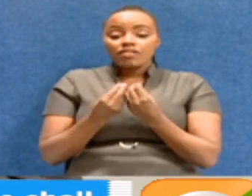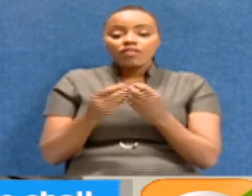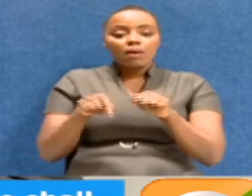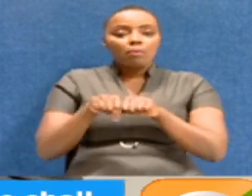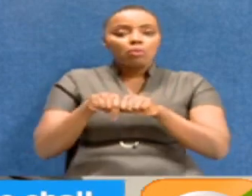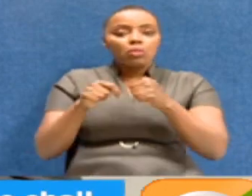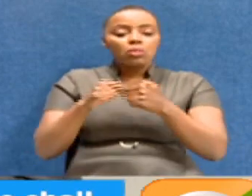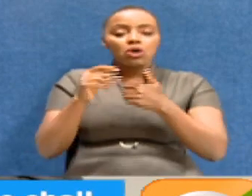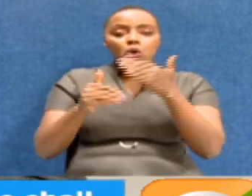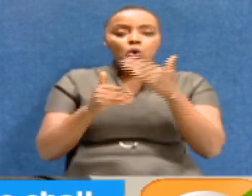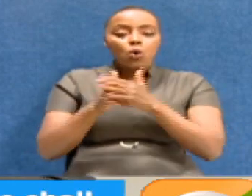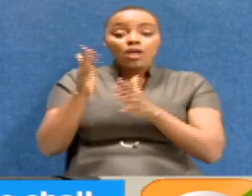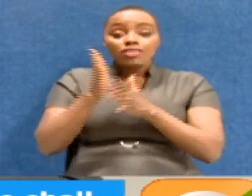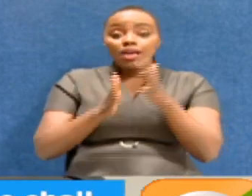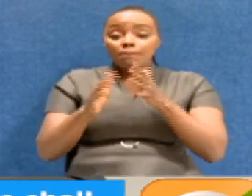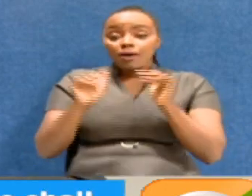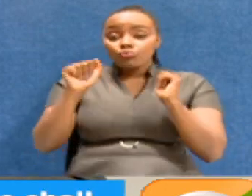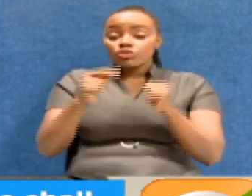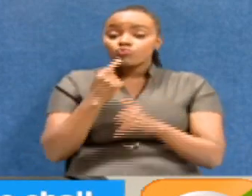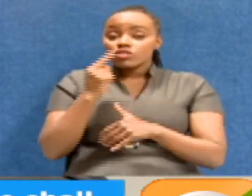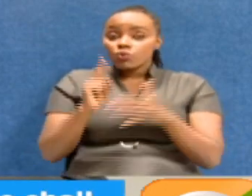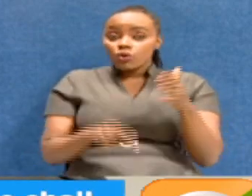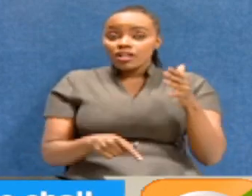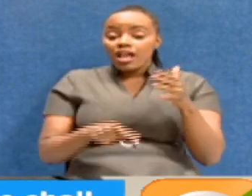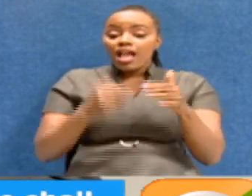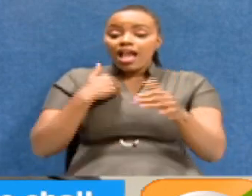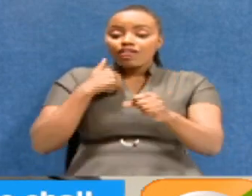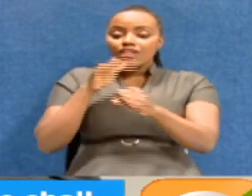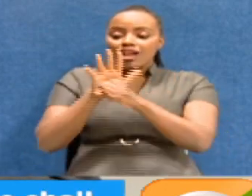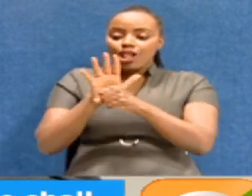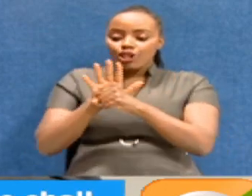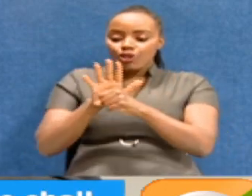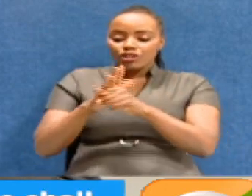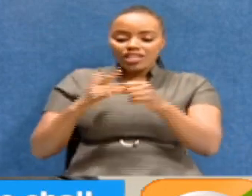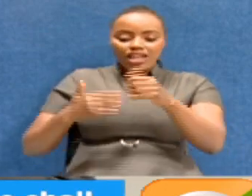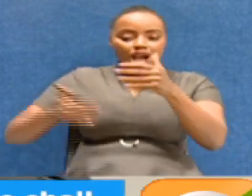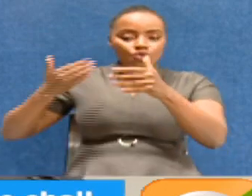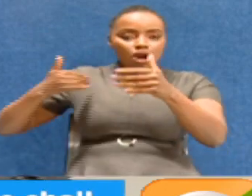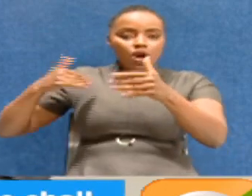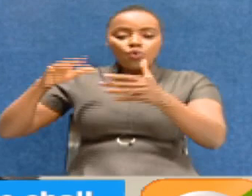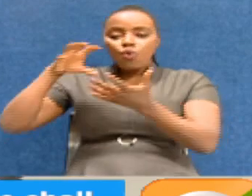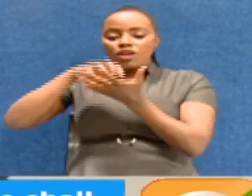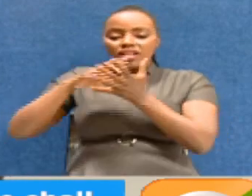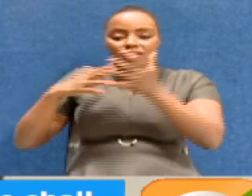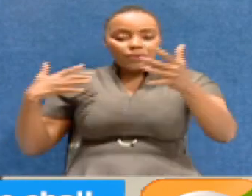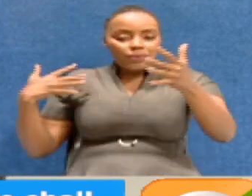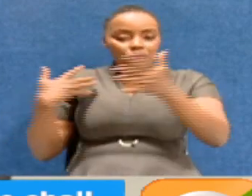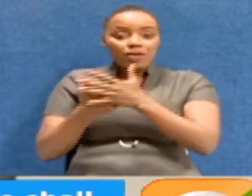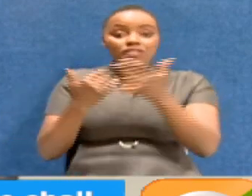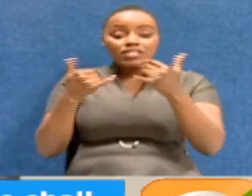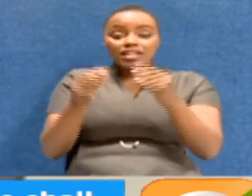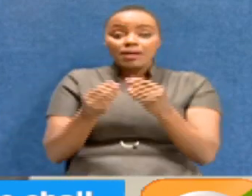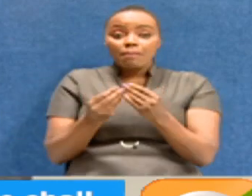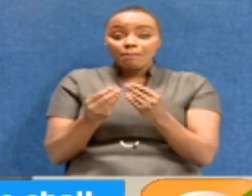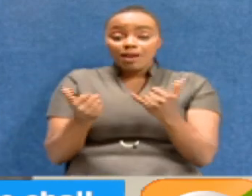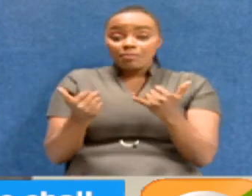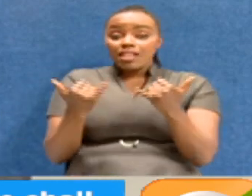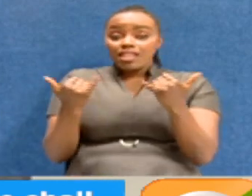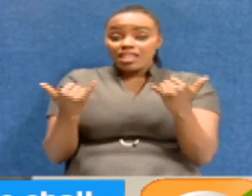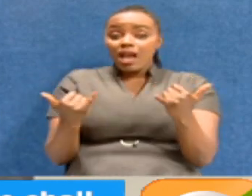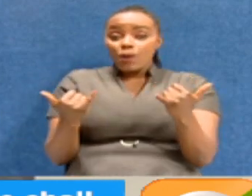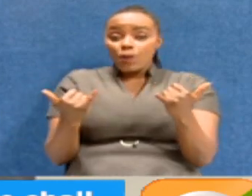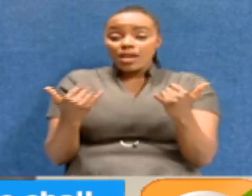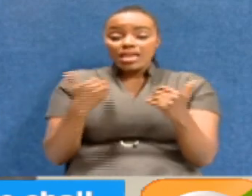all the plans. And you could say that the backlog that the judiciary had started dealing with actually